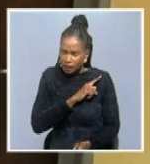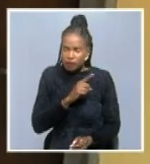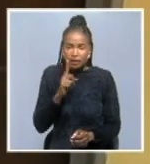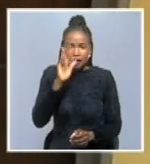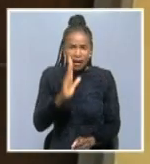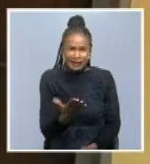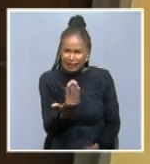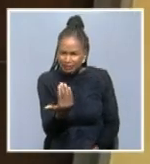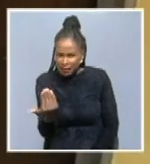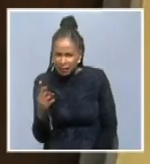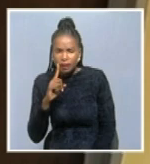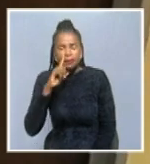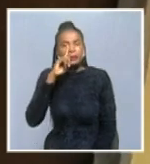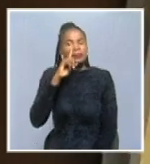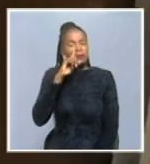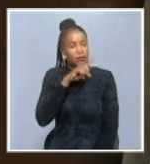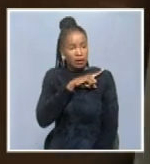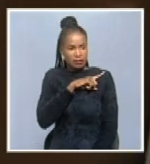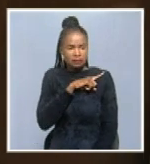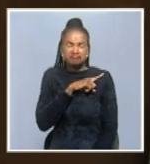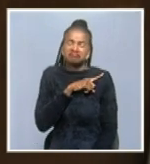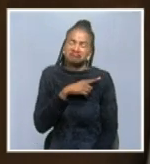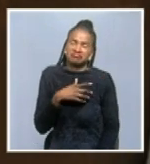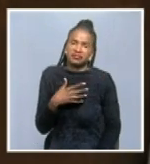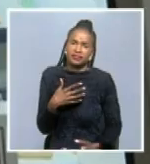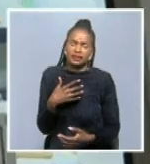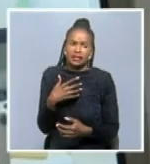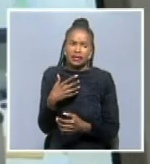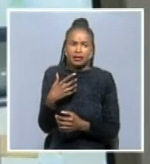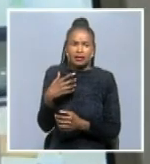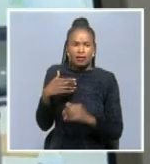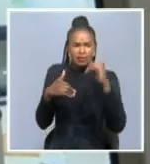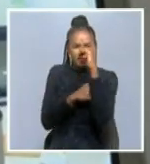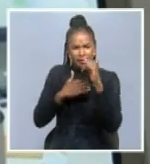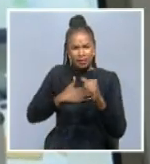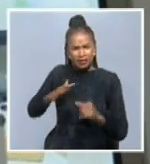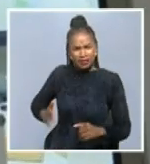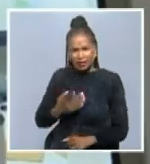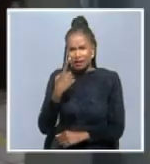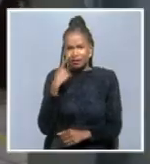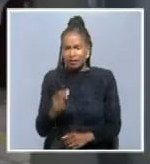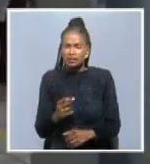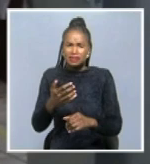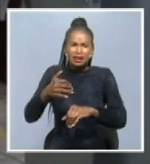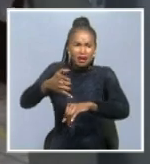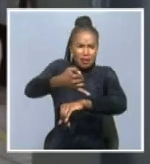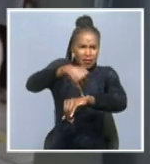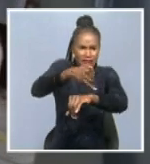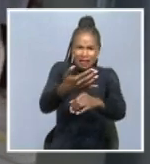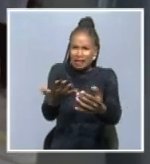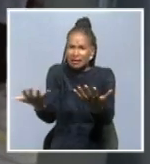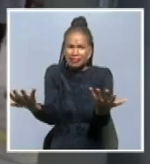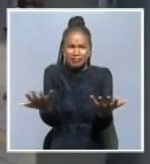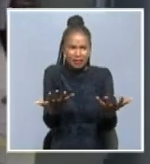exercise is basically to look at which areas in Welfers Bay do we have more